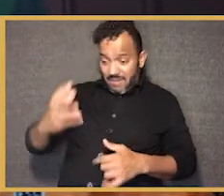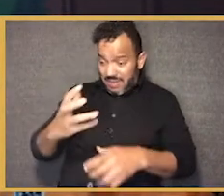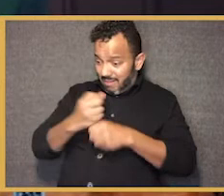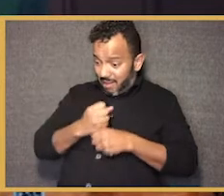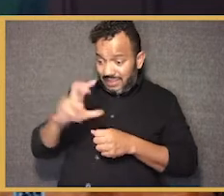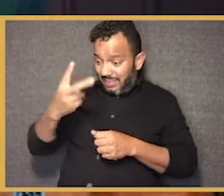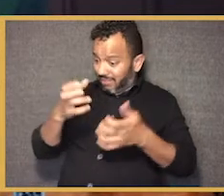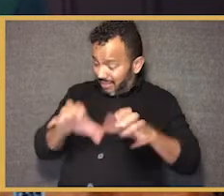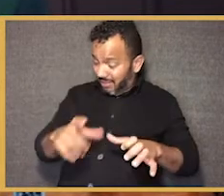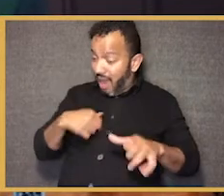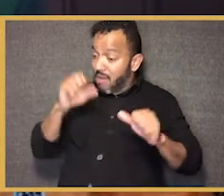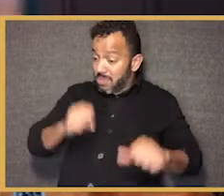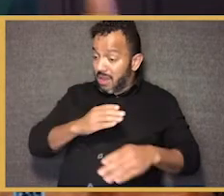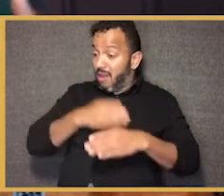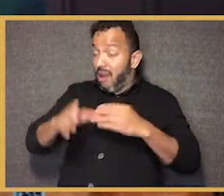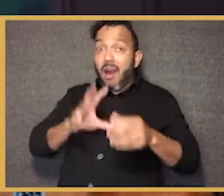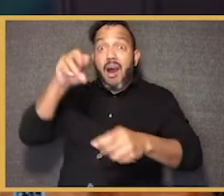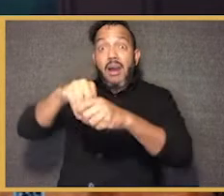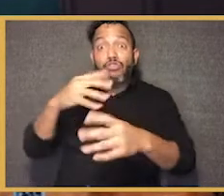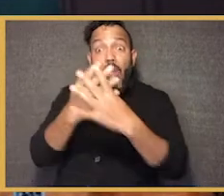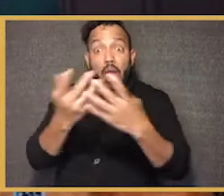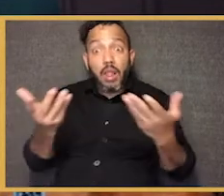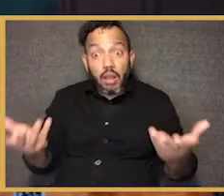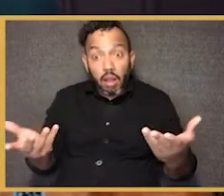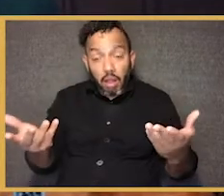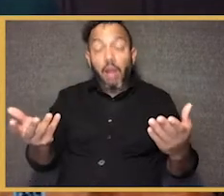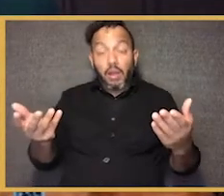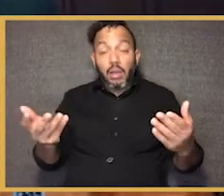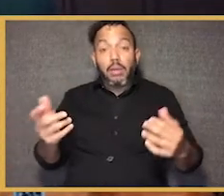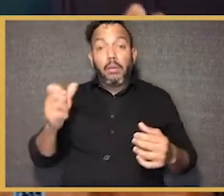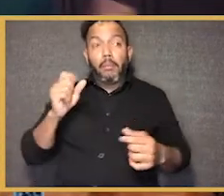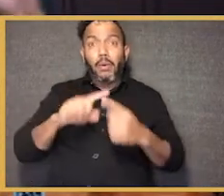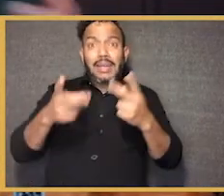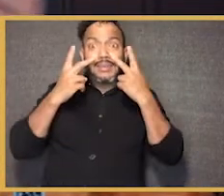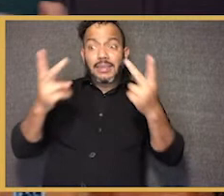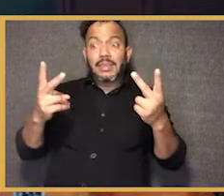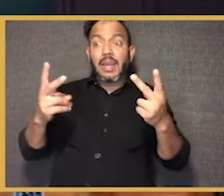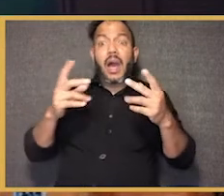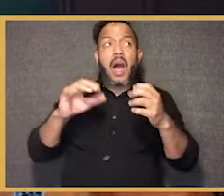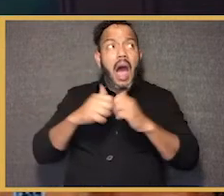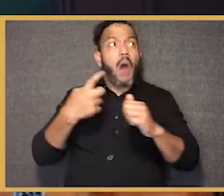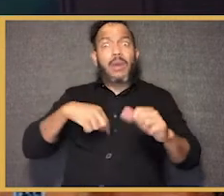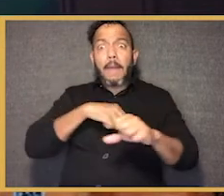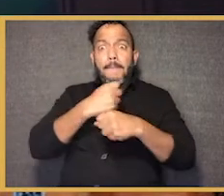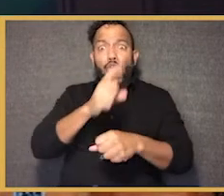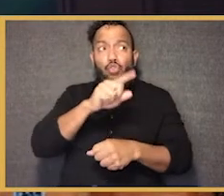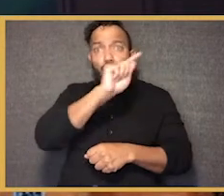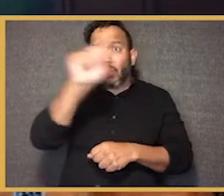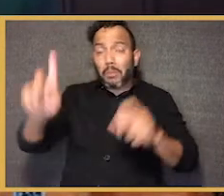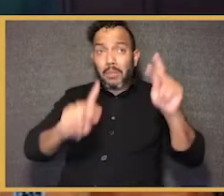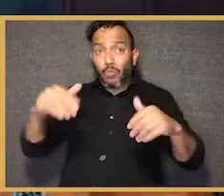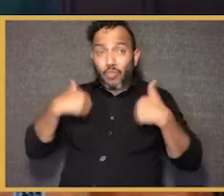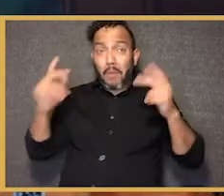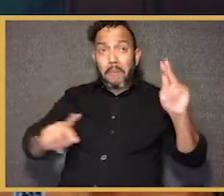And so I also am very focused in my work and always have been in both the school work but also the policy work on how